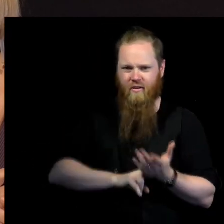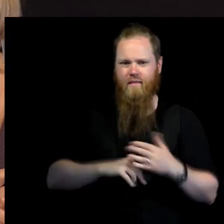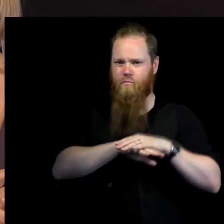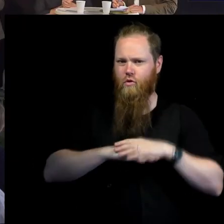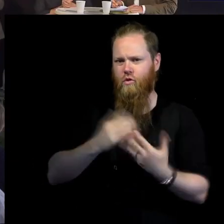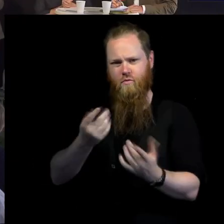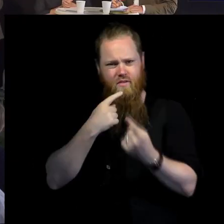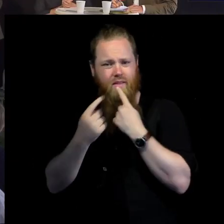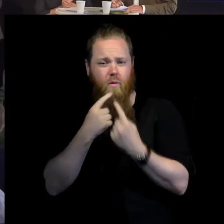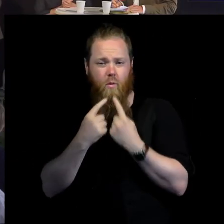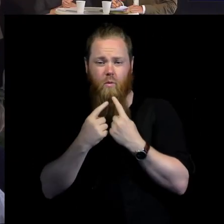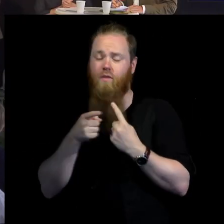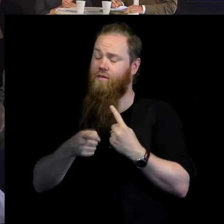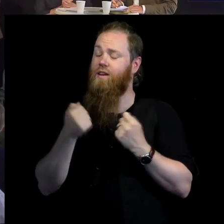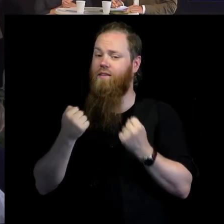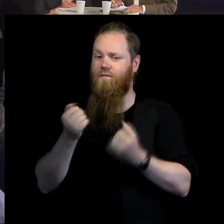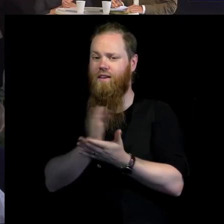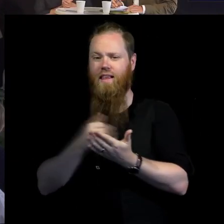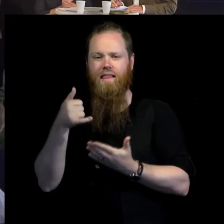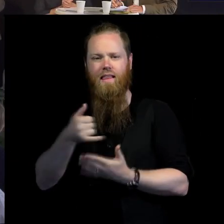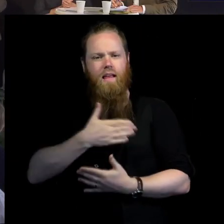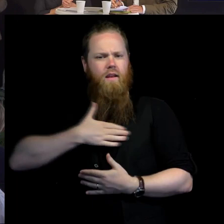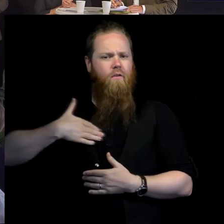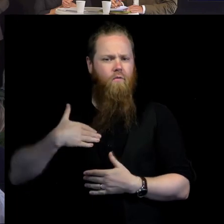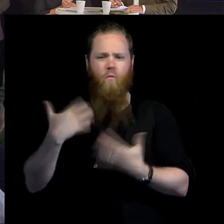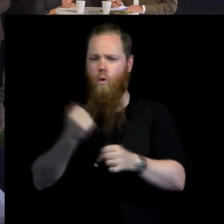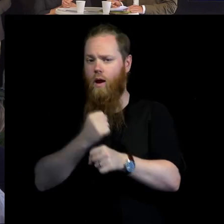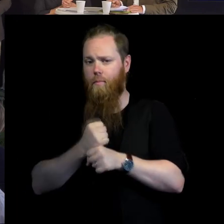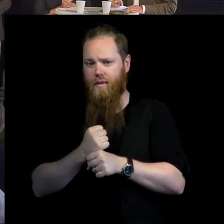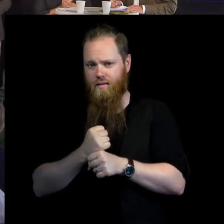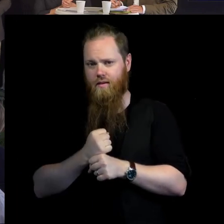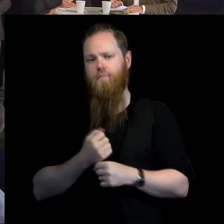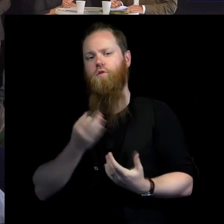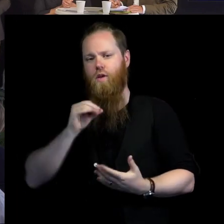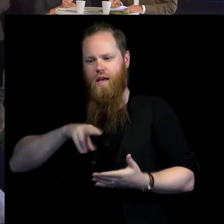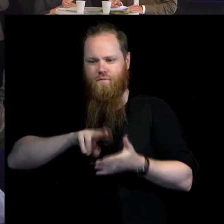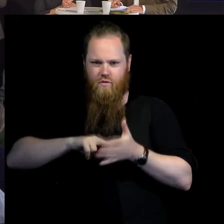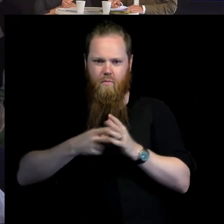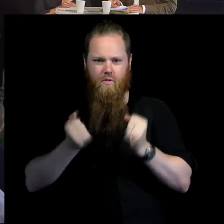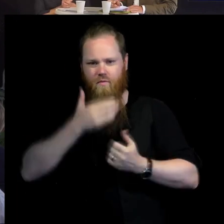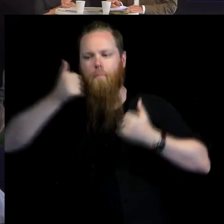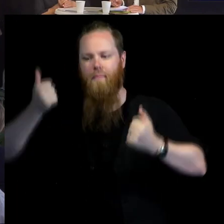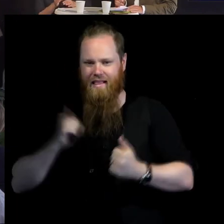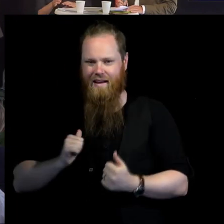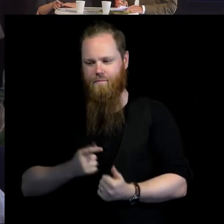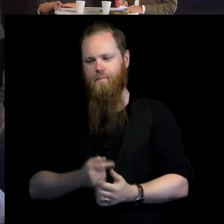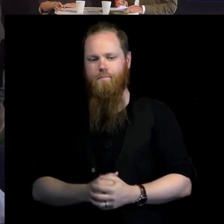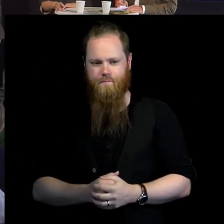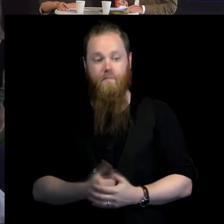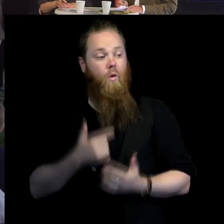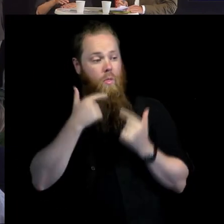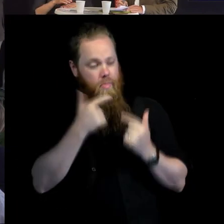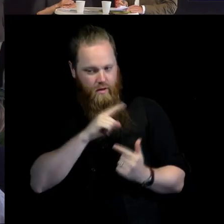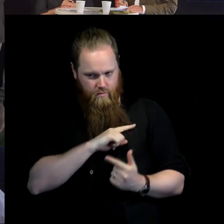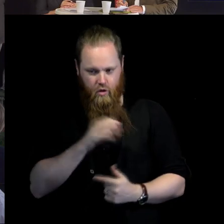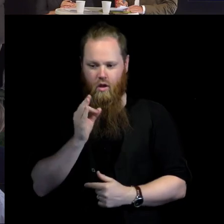that is also a very important part of what we need to work with as a UN system. Okay. Thank you very much. Henrik, moving